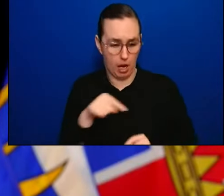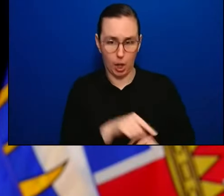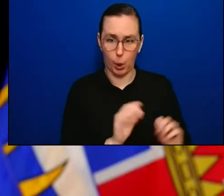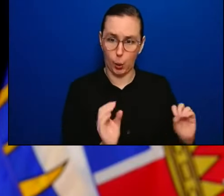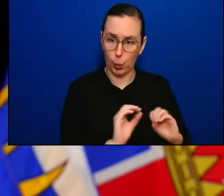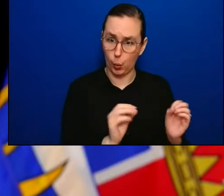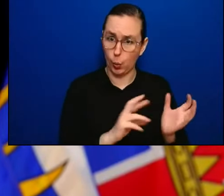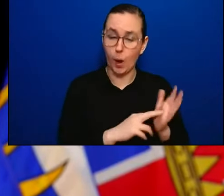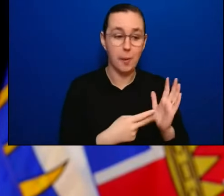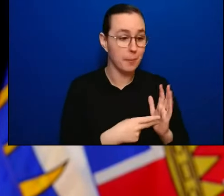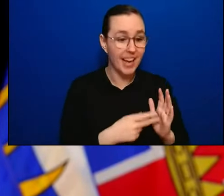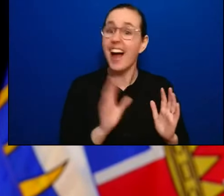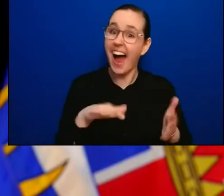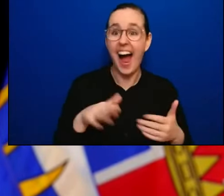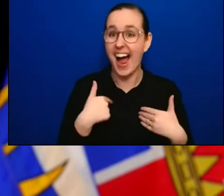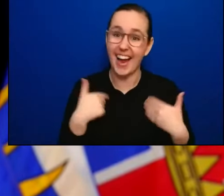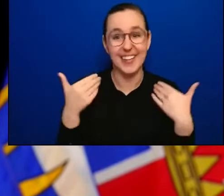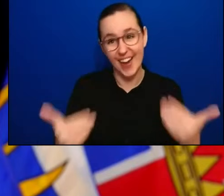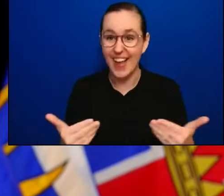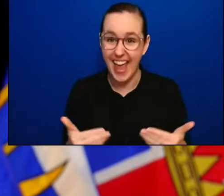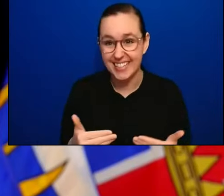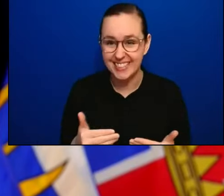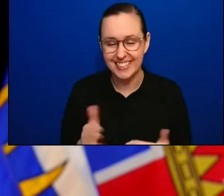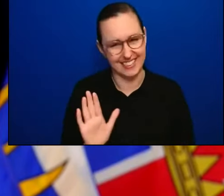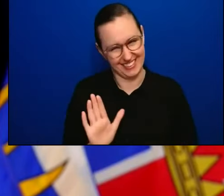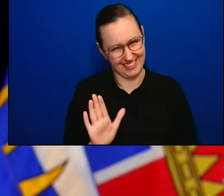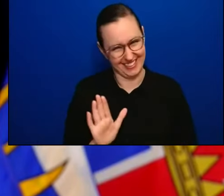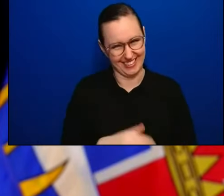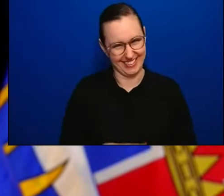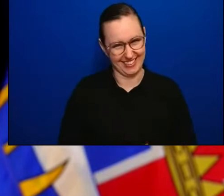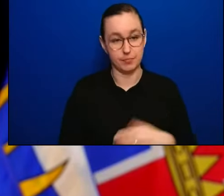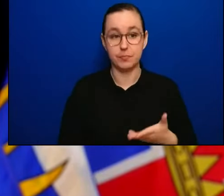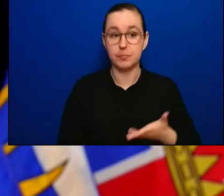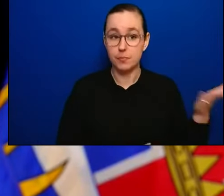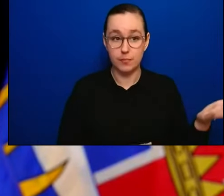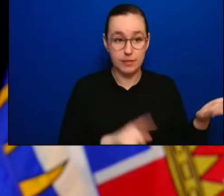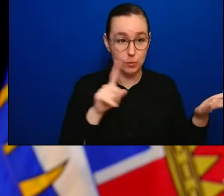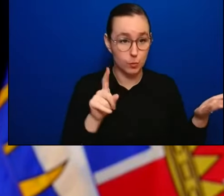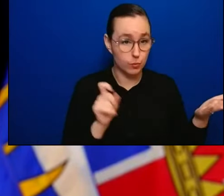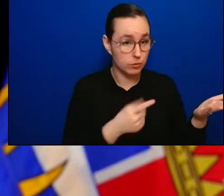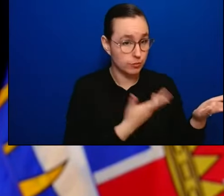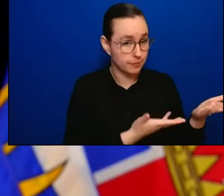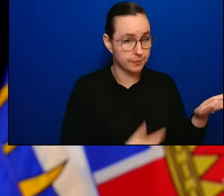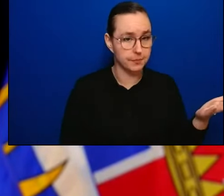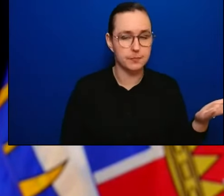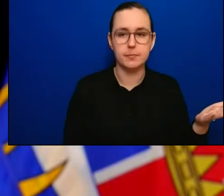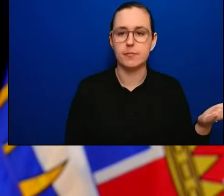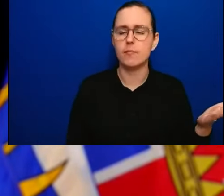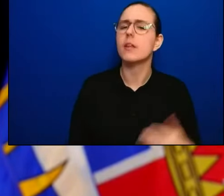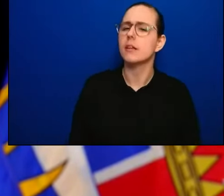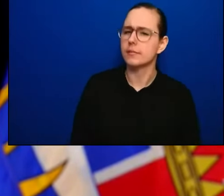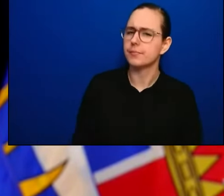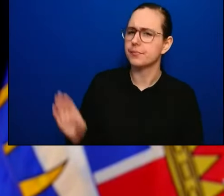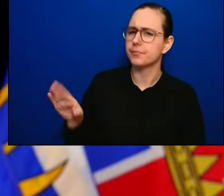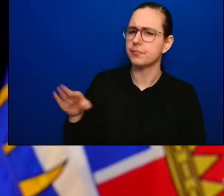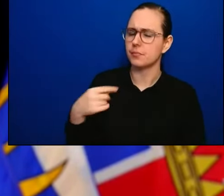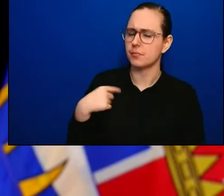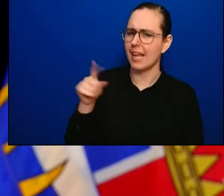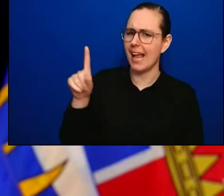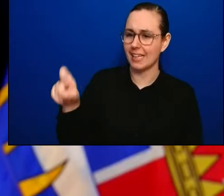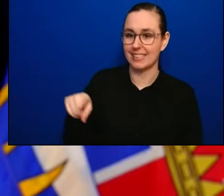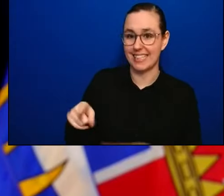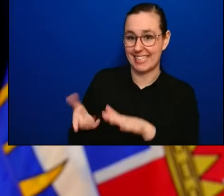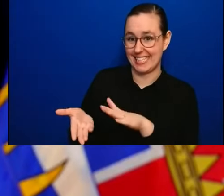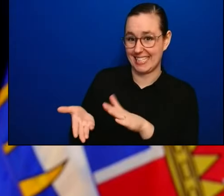Thank you very much. Dr. Henry, just wanted to ask about the changes in death reporting. When you